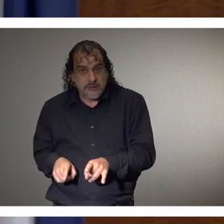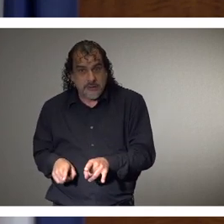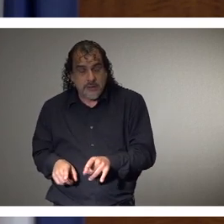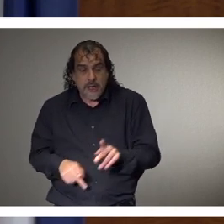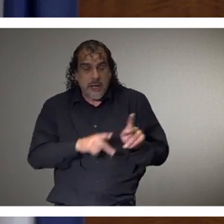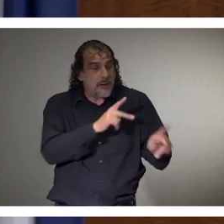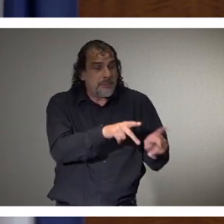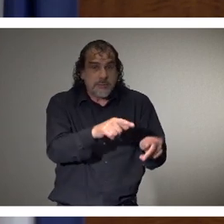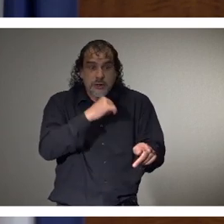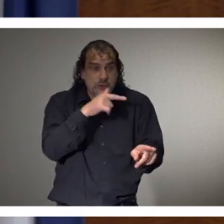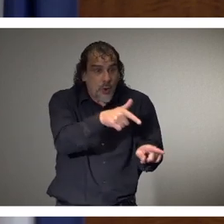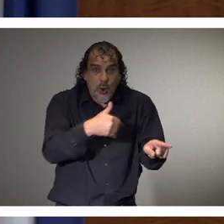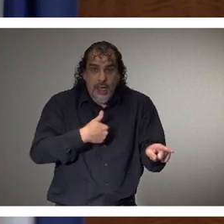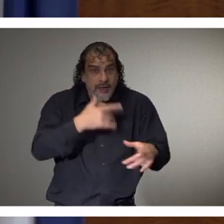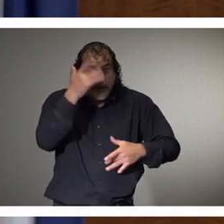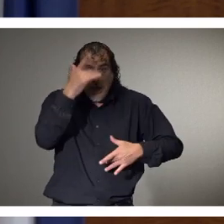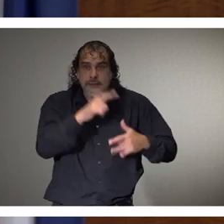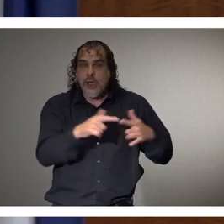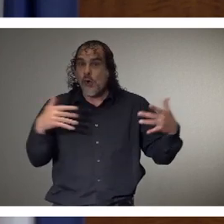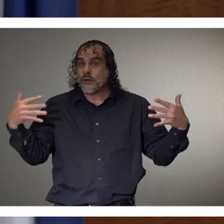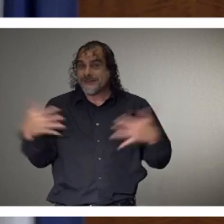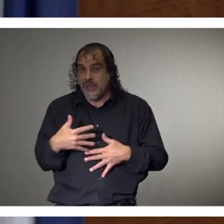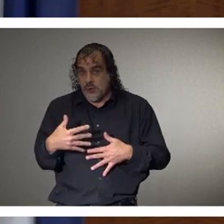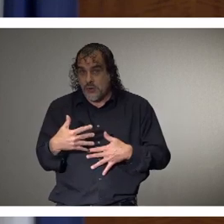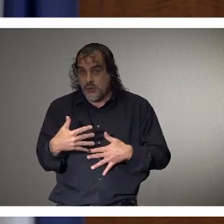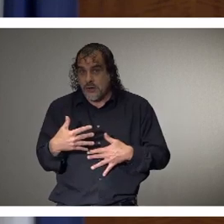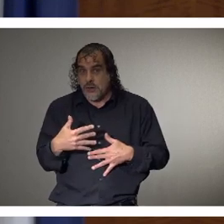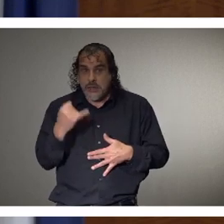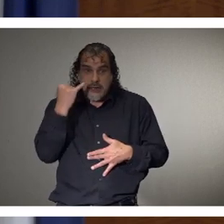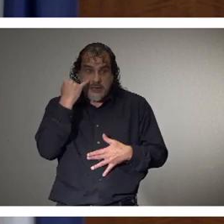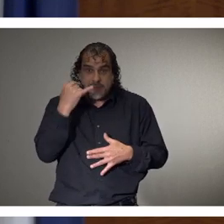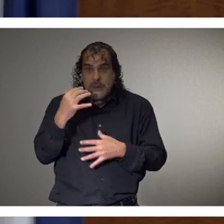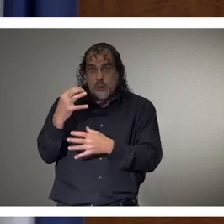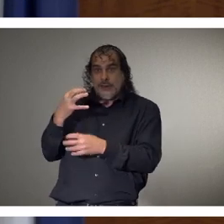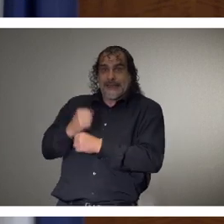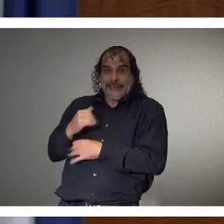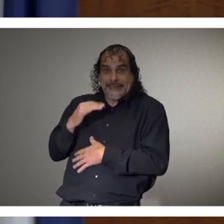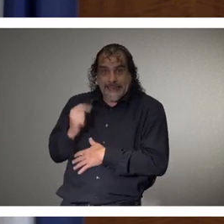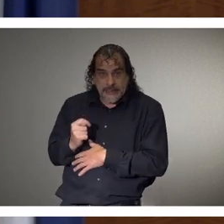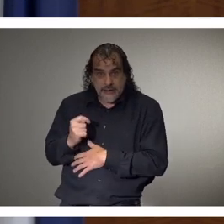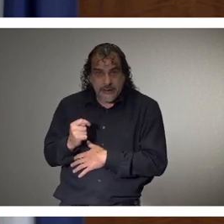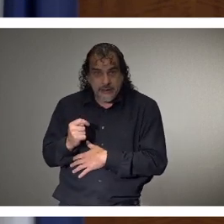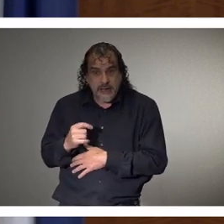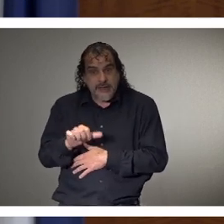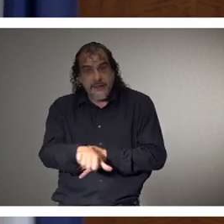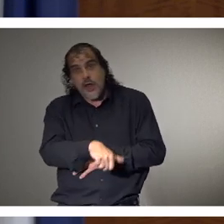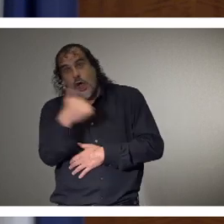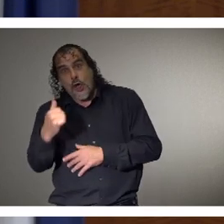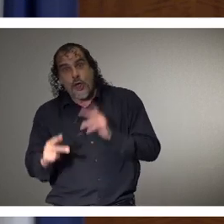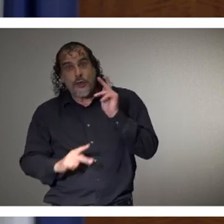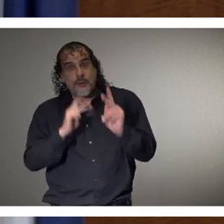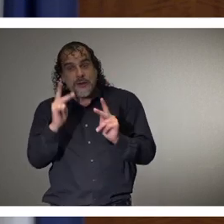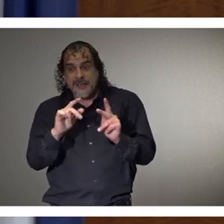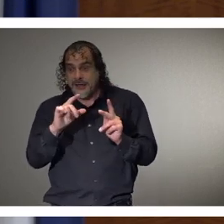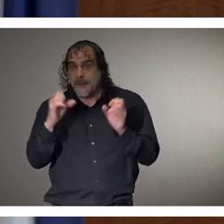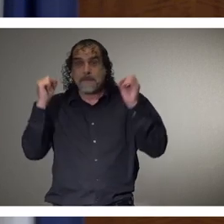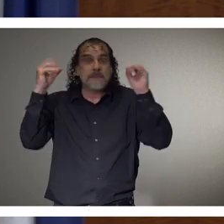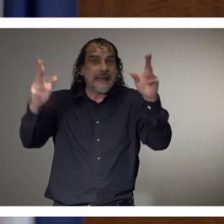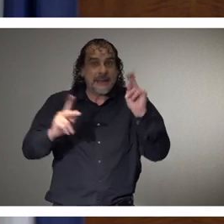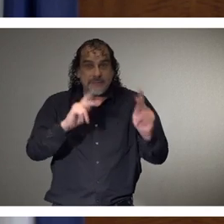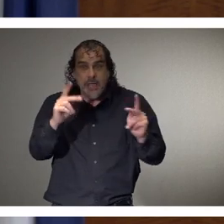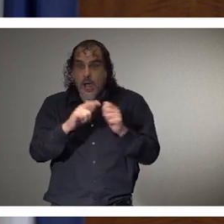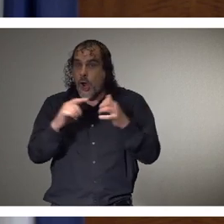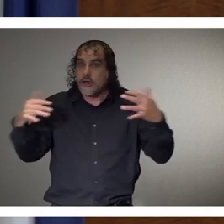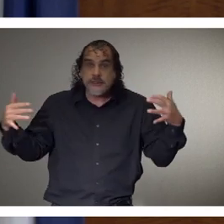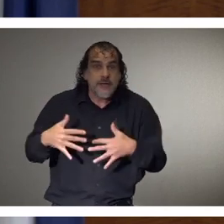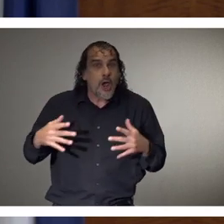who don't have the virus are scared that they're going to get it. And a lot of other people, tens of thousands of them are